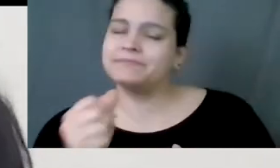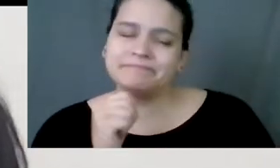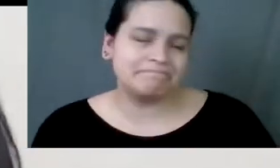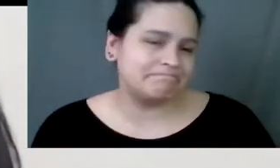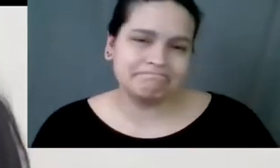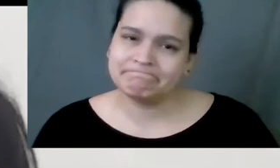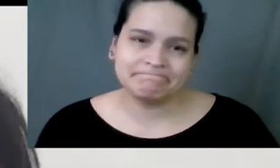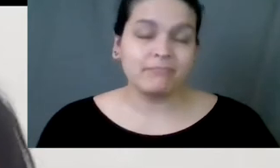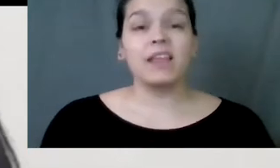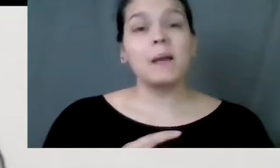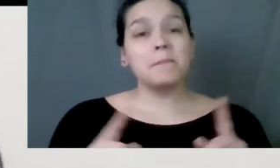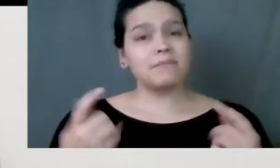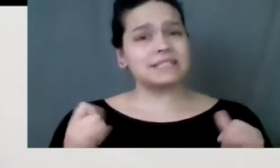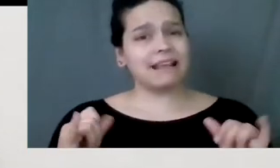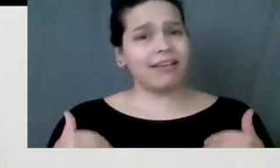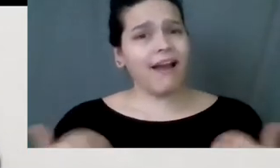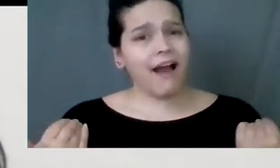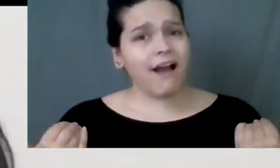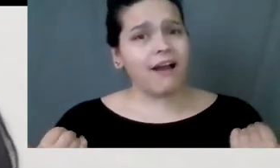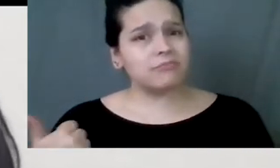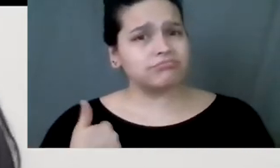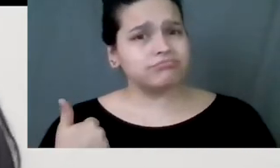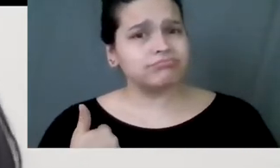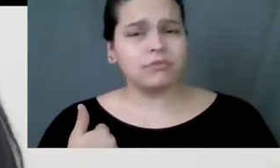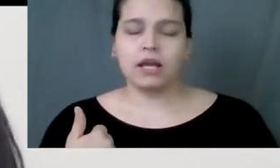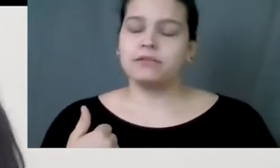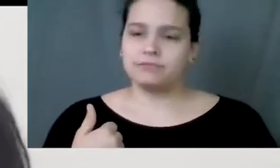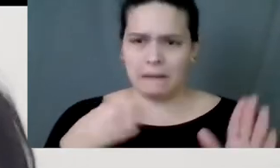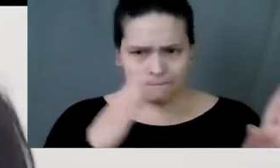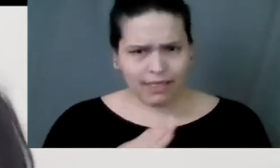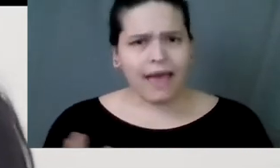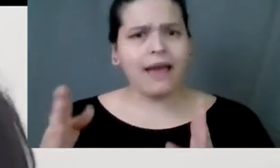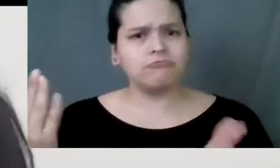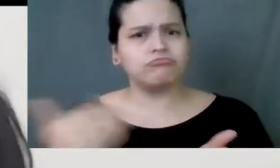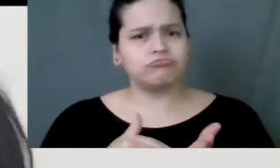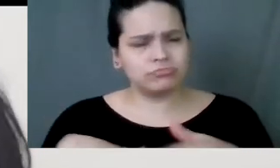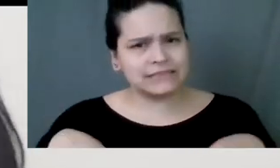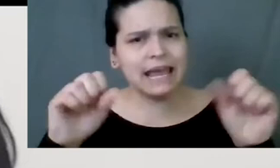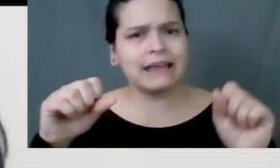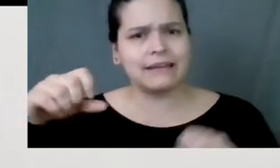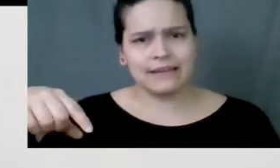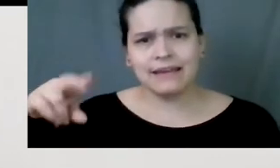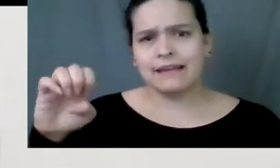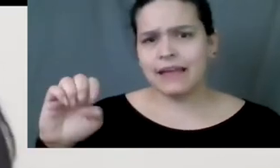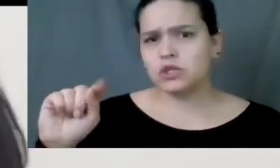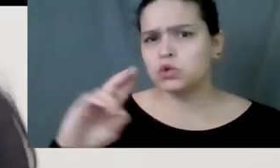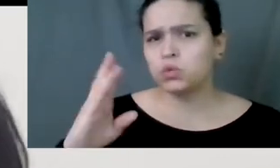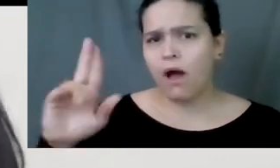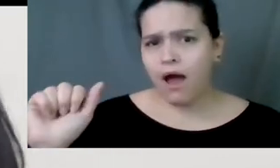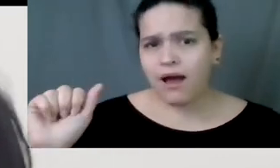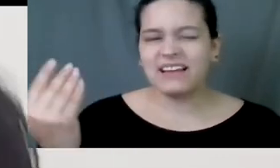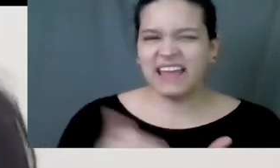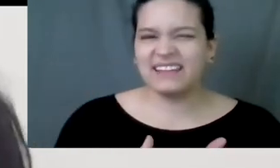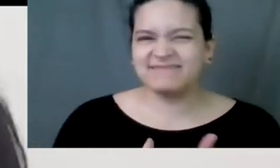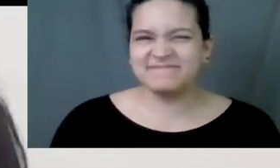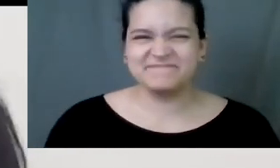speak it, but I'm still very young and do have plans to take Kichwa, at